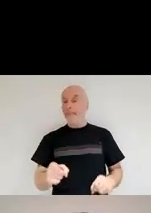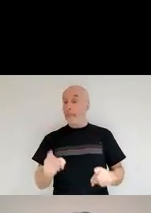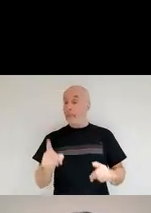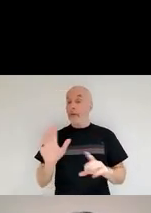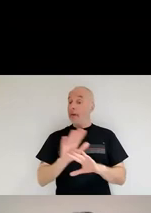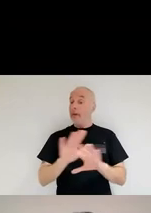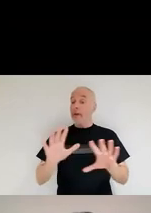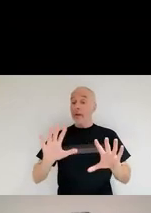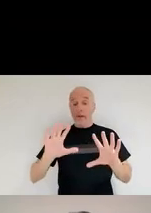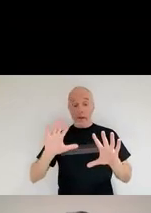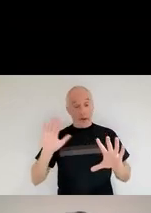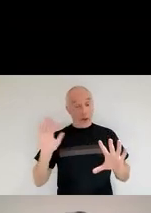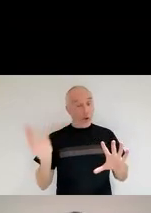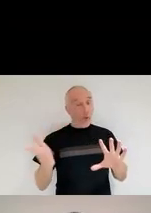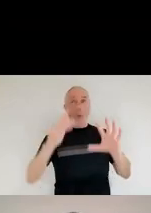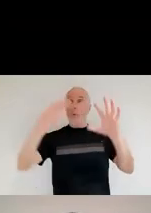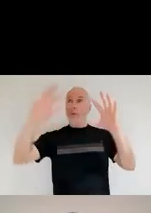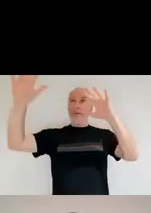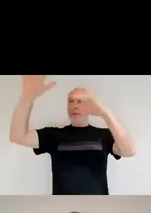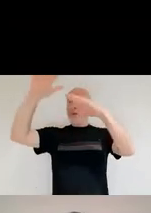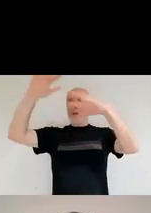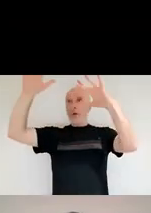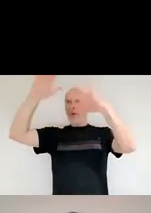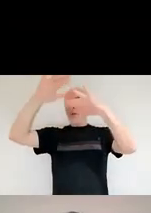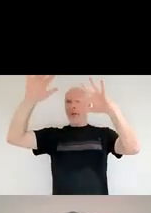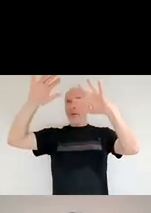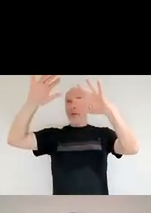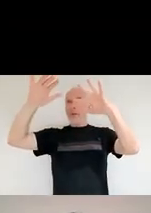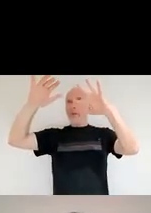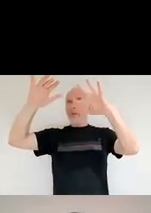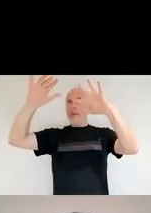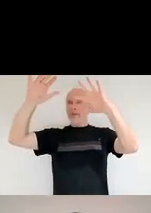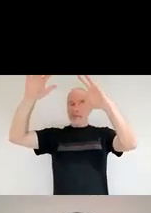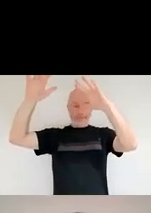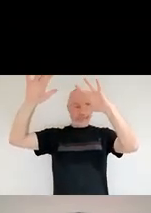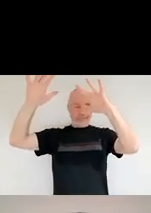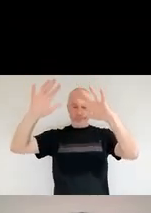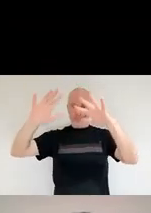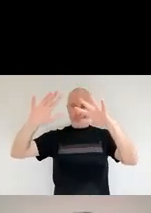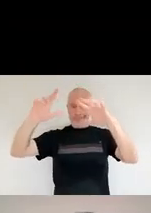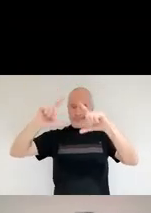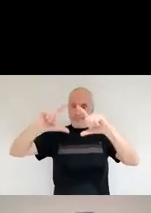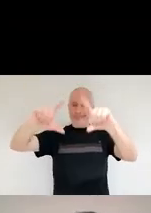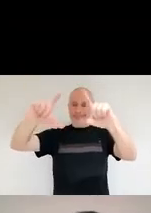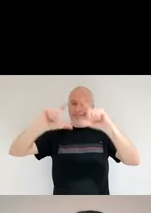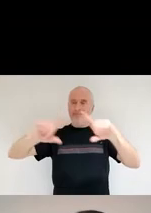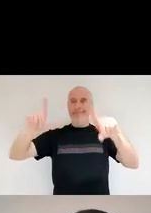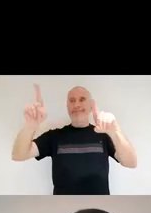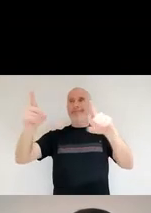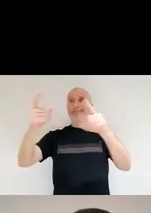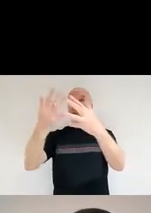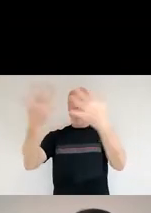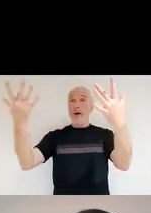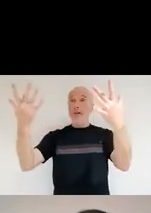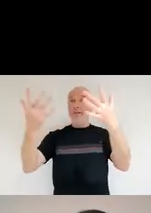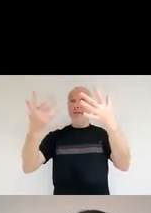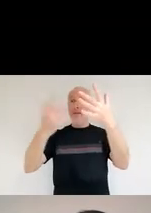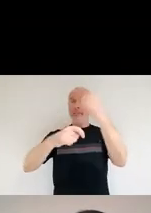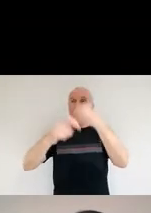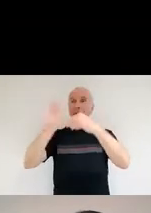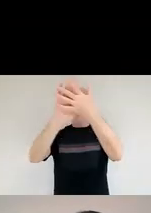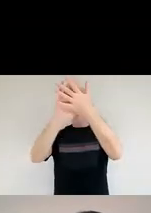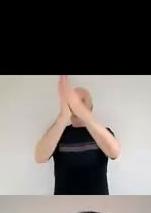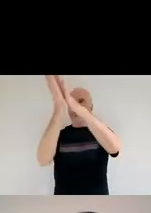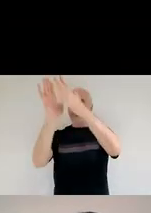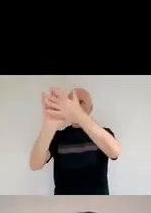the supernova survives. We think that actually a lot of this dust gets destructed. Okay. Why do we